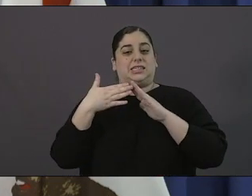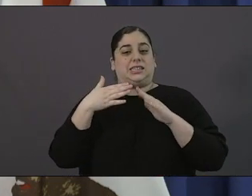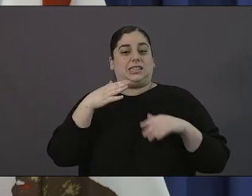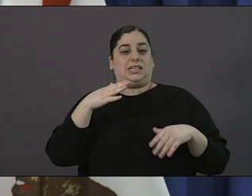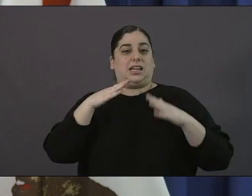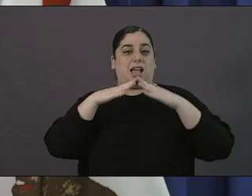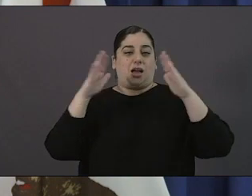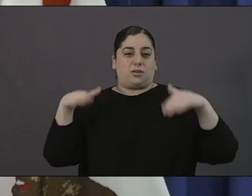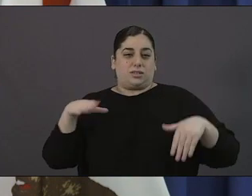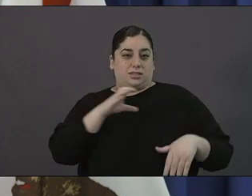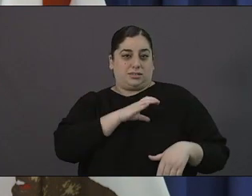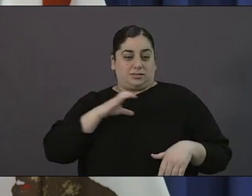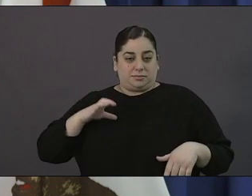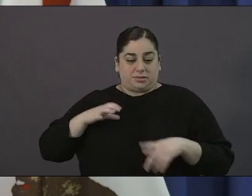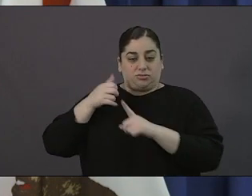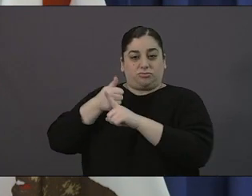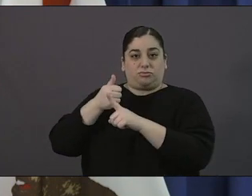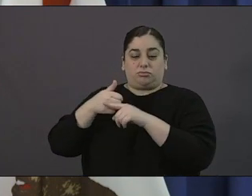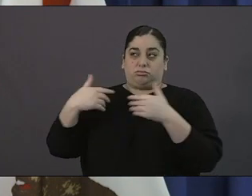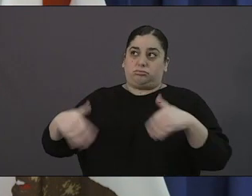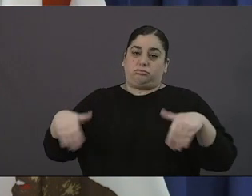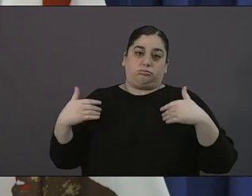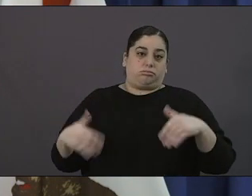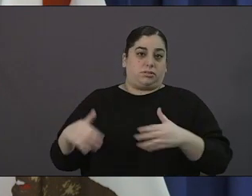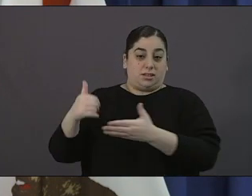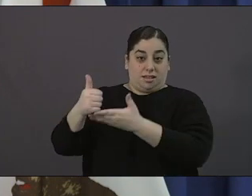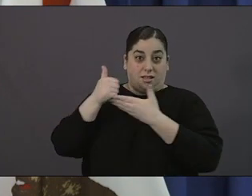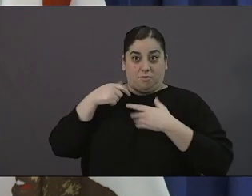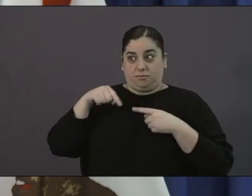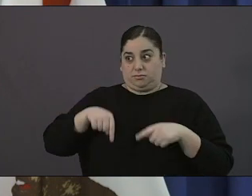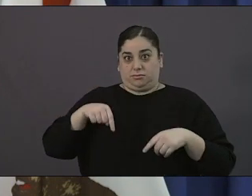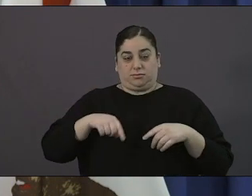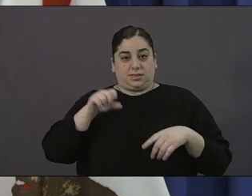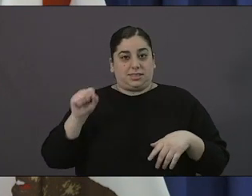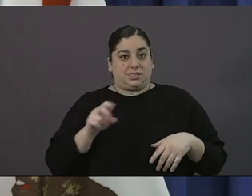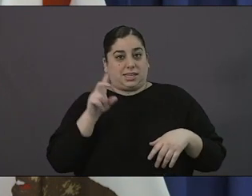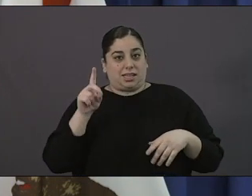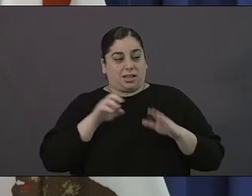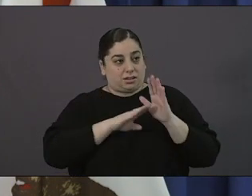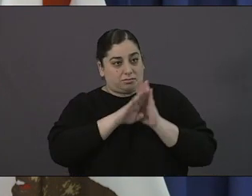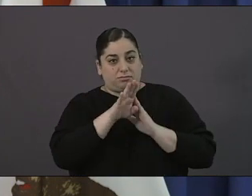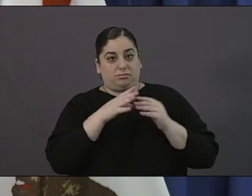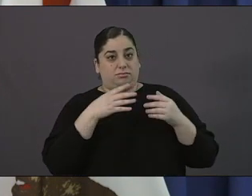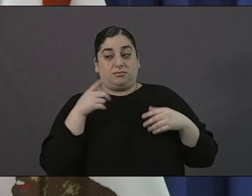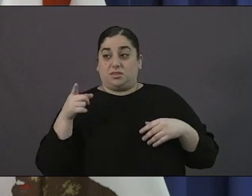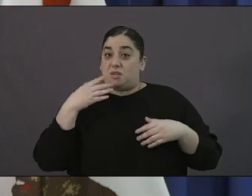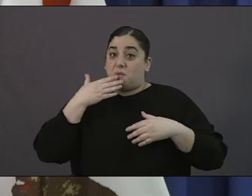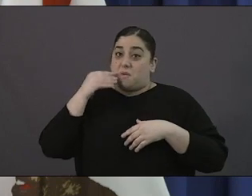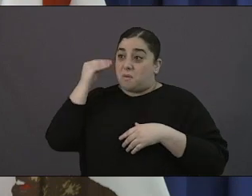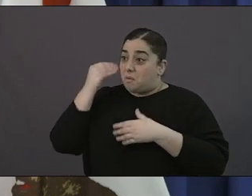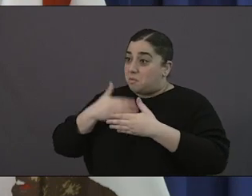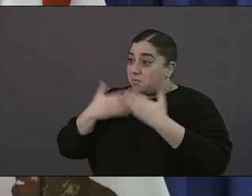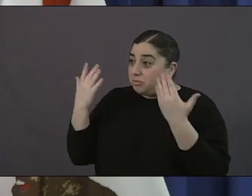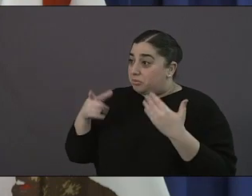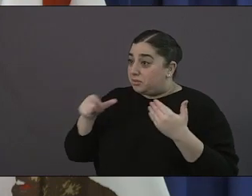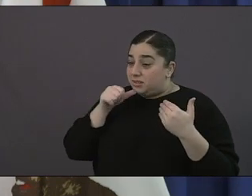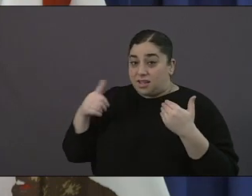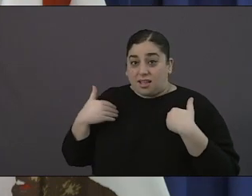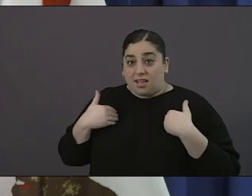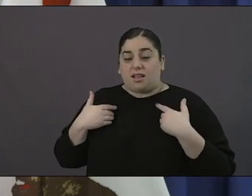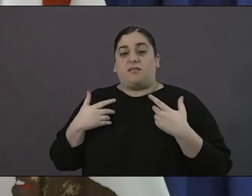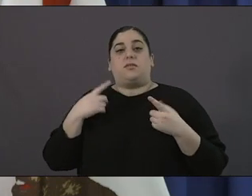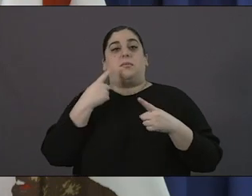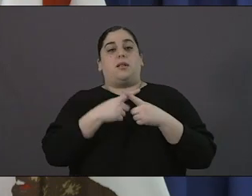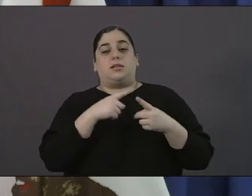making a difference not only within our own population those who we serve who are who are unsheltered and and are homeless but also in in